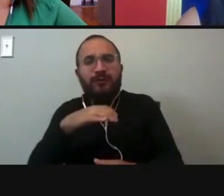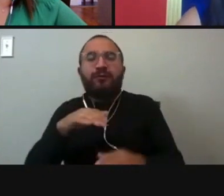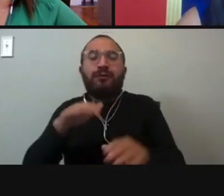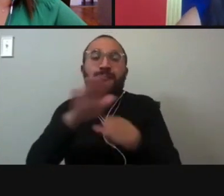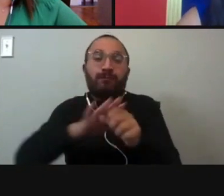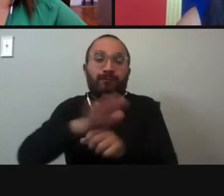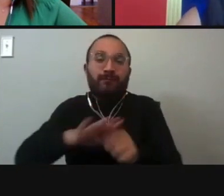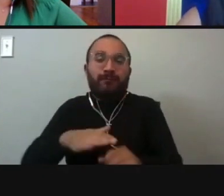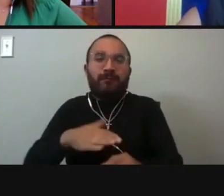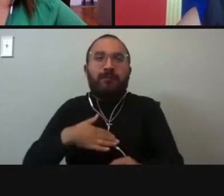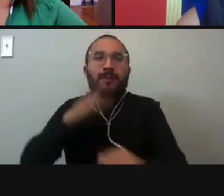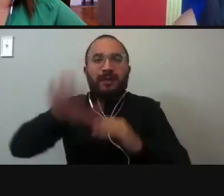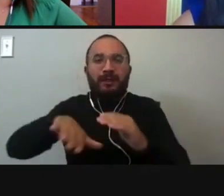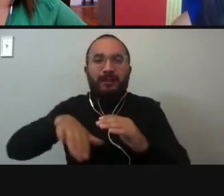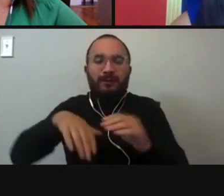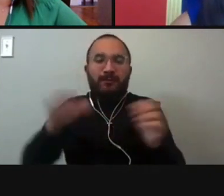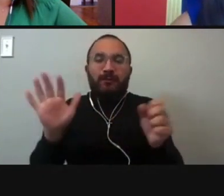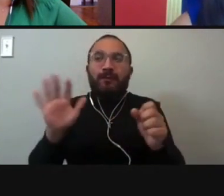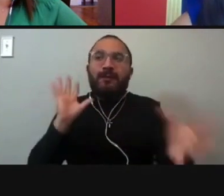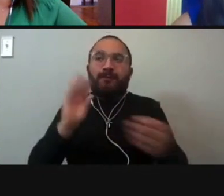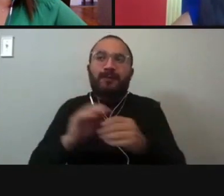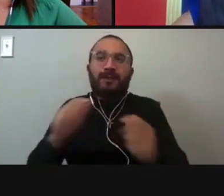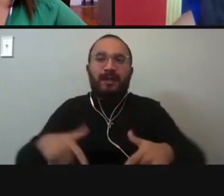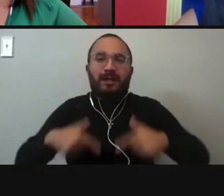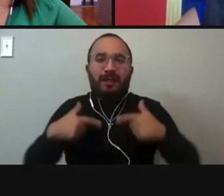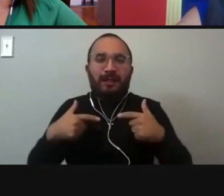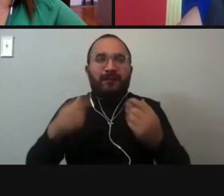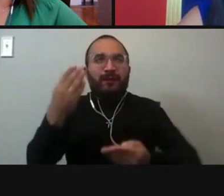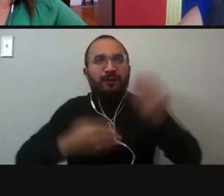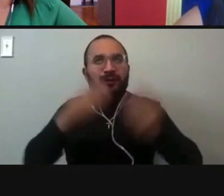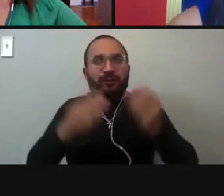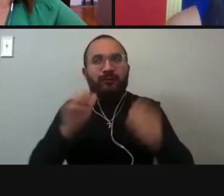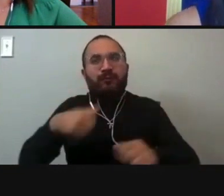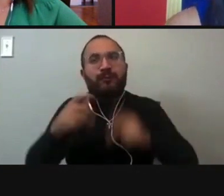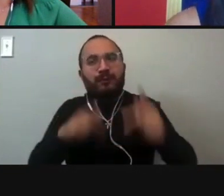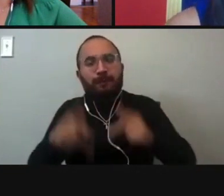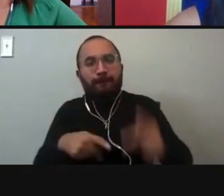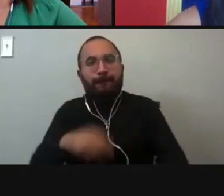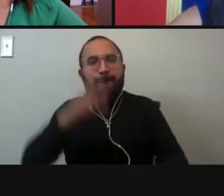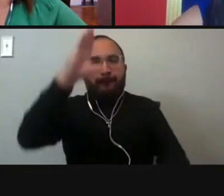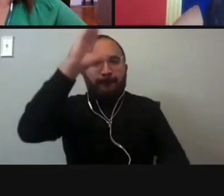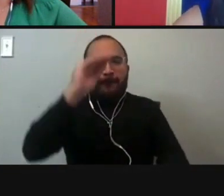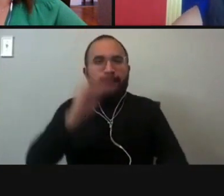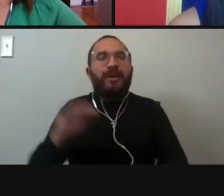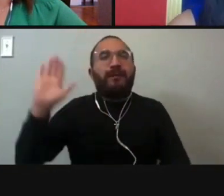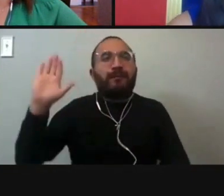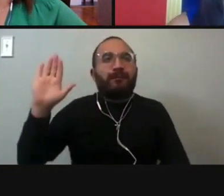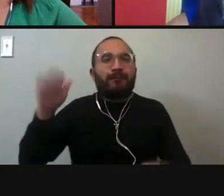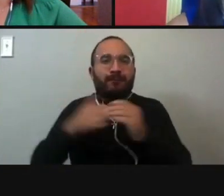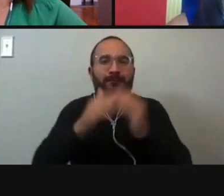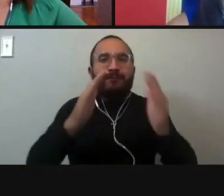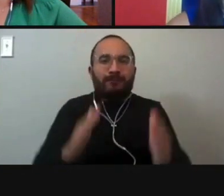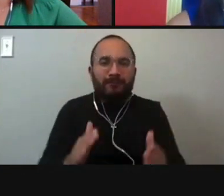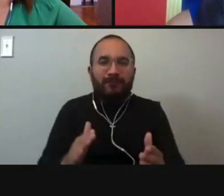My whole life has been about serving my fellow man, also as a Boy Scout leader, Girl Scout leader, CYO coach,